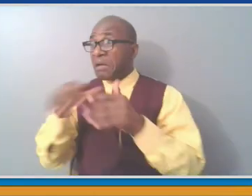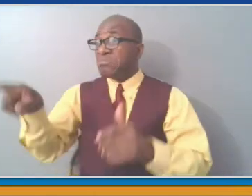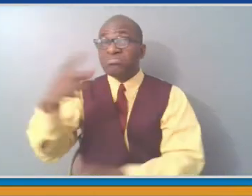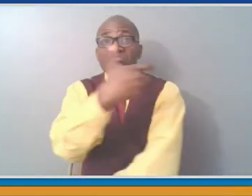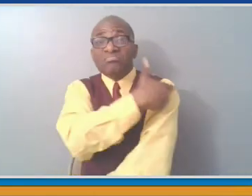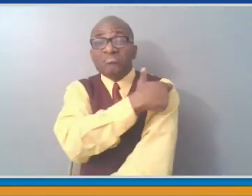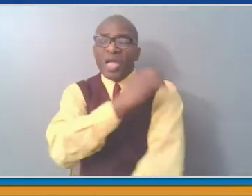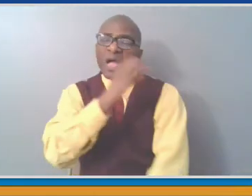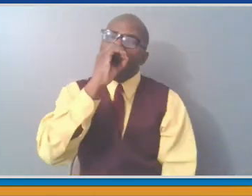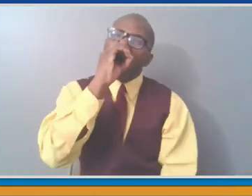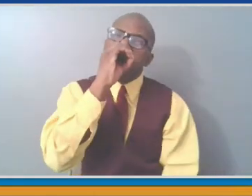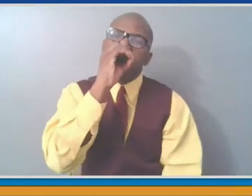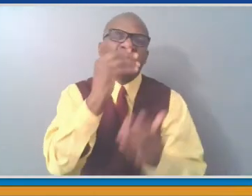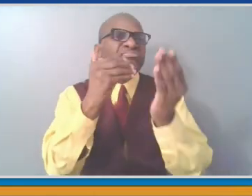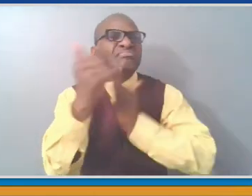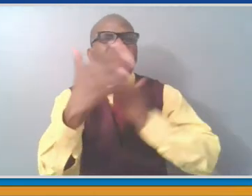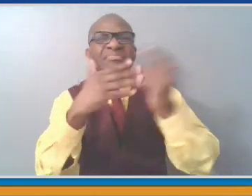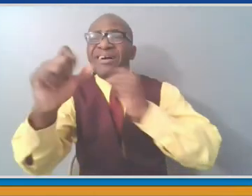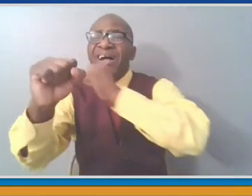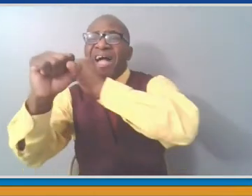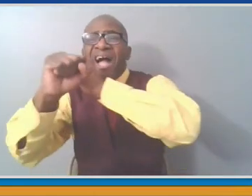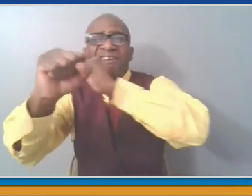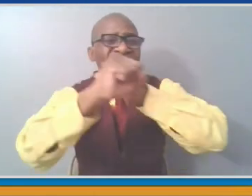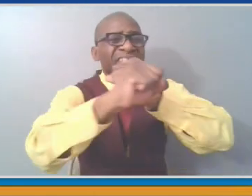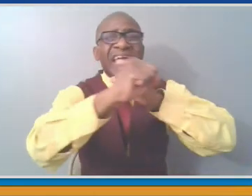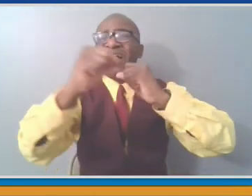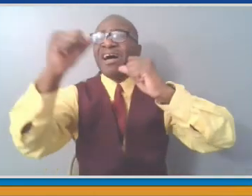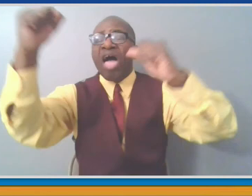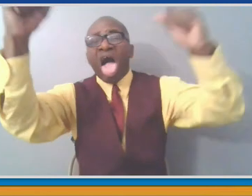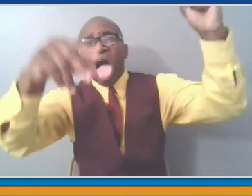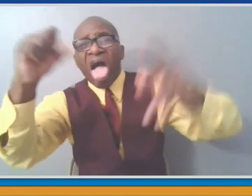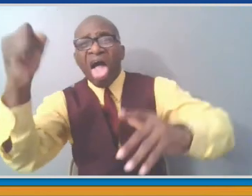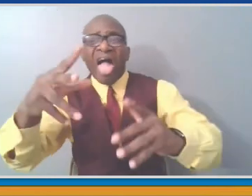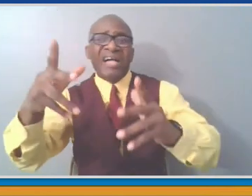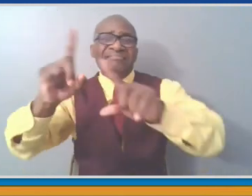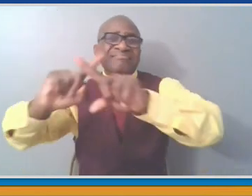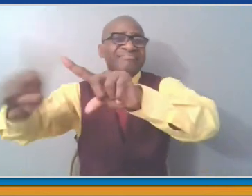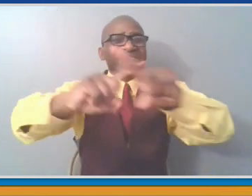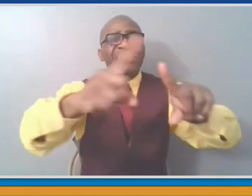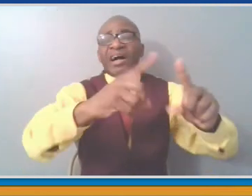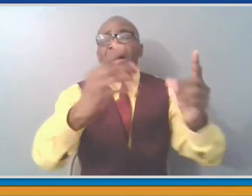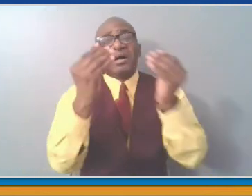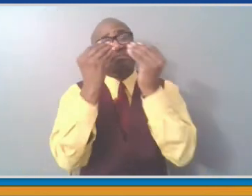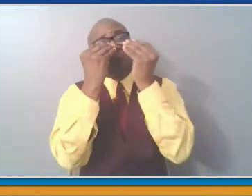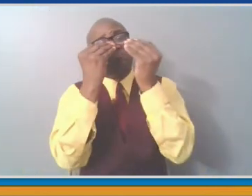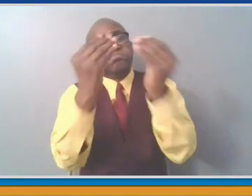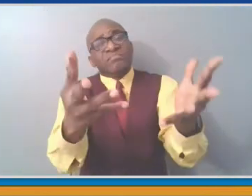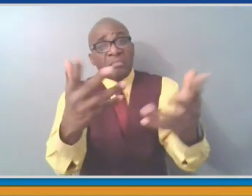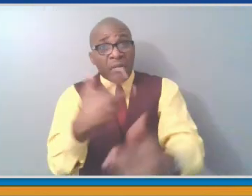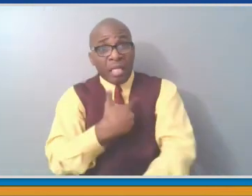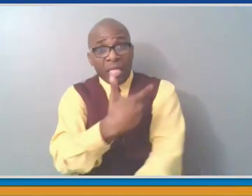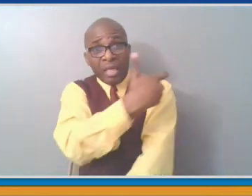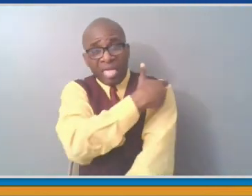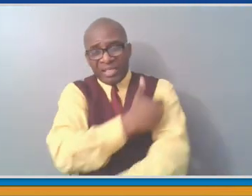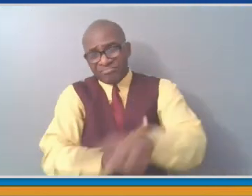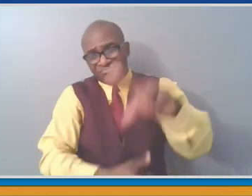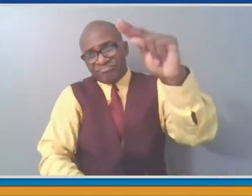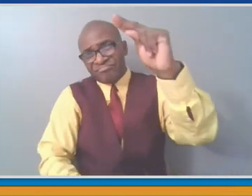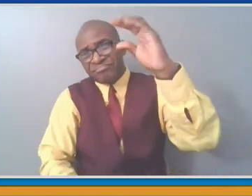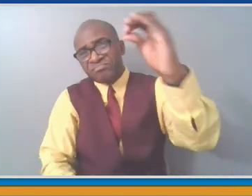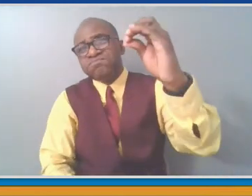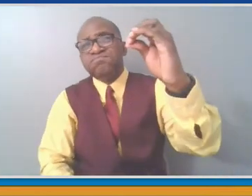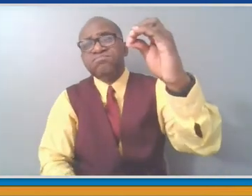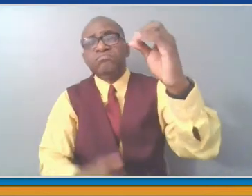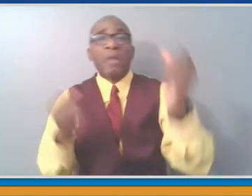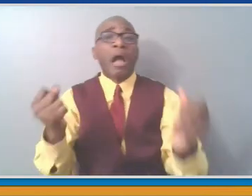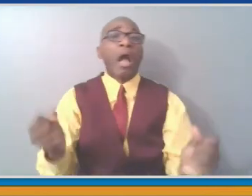And the question is, how large is that absolute cohort that won't take it? And how many of the people that are hesitant to take it under the right set of